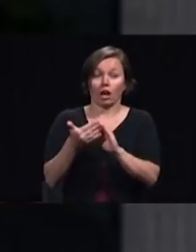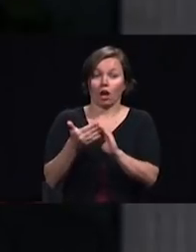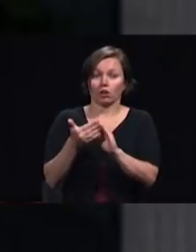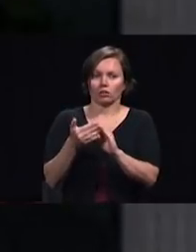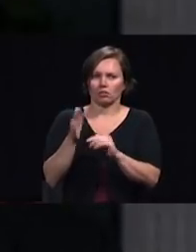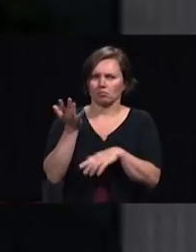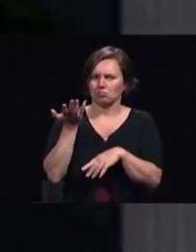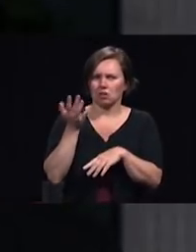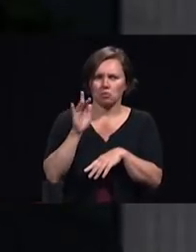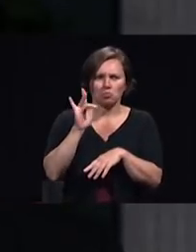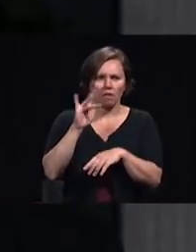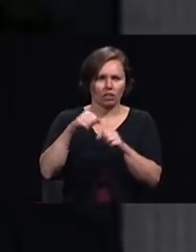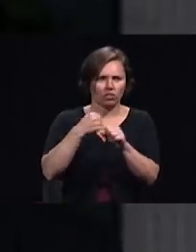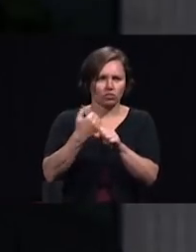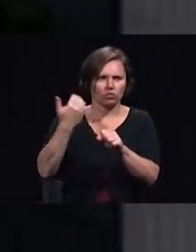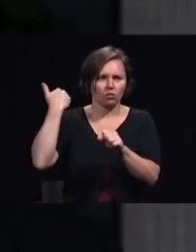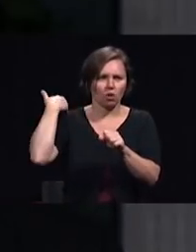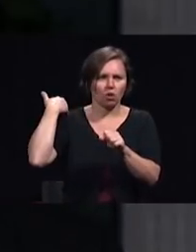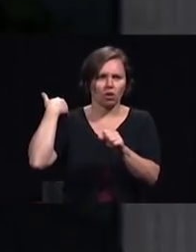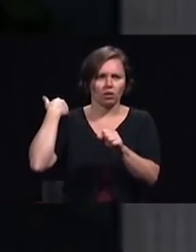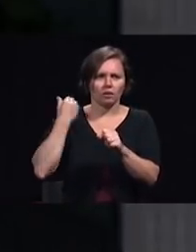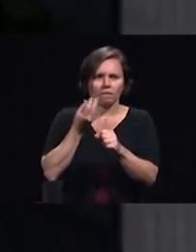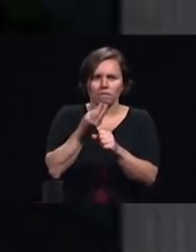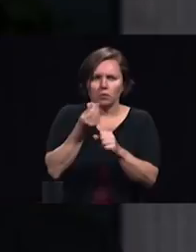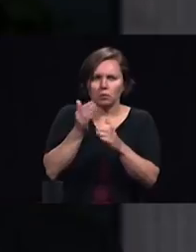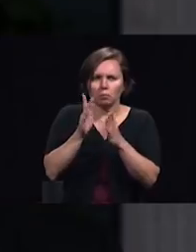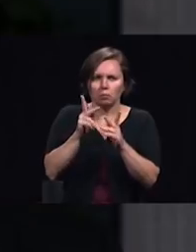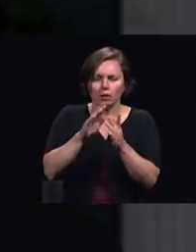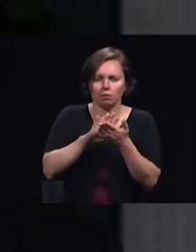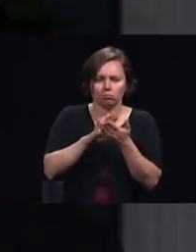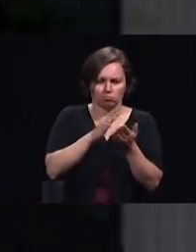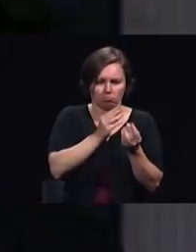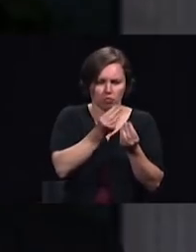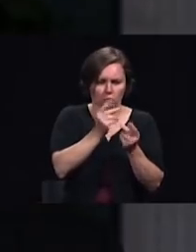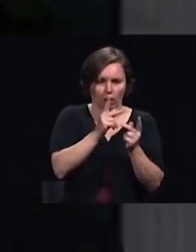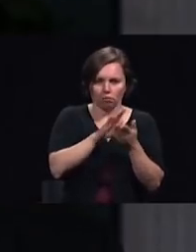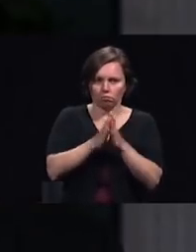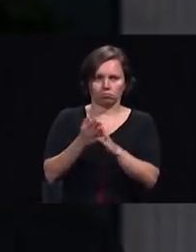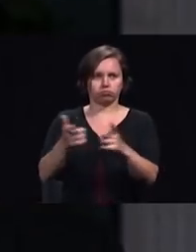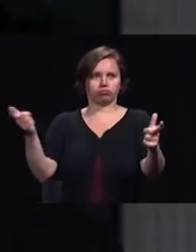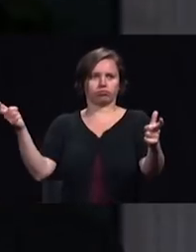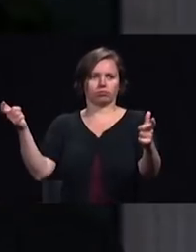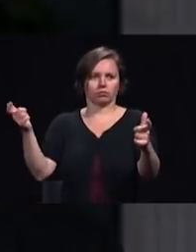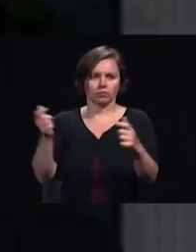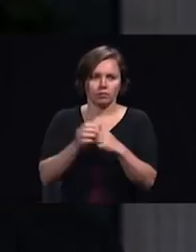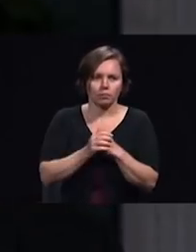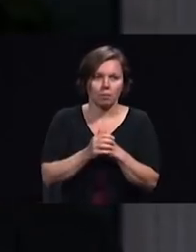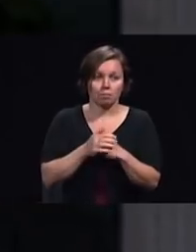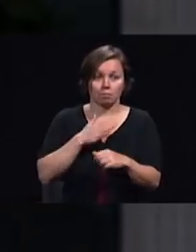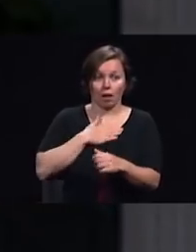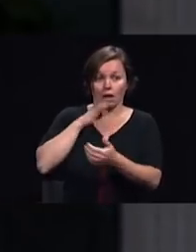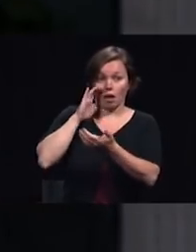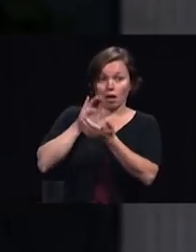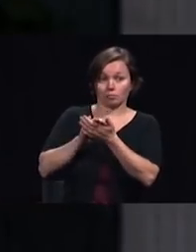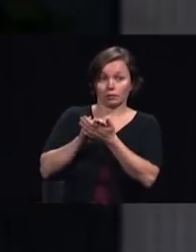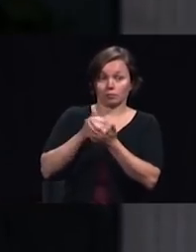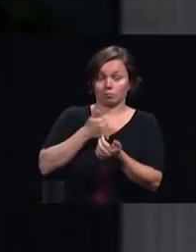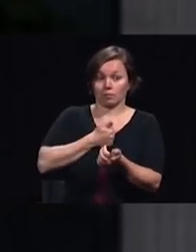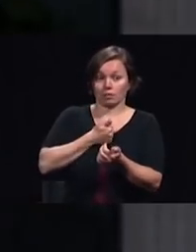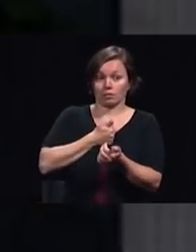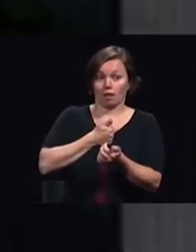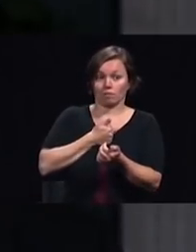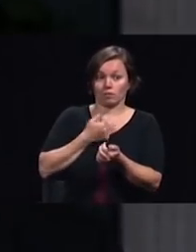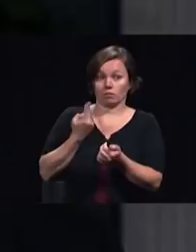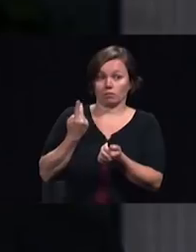were just a few thousand are now becoming growing cities so when my husband and I moved to